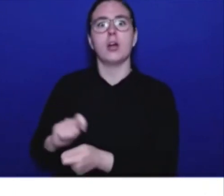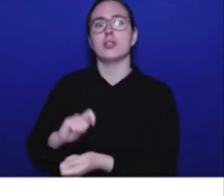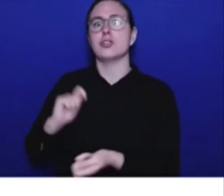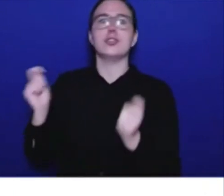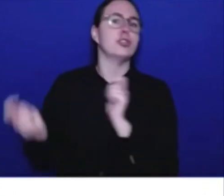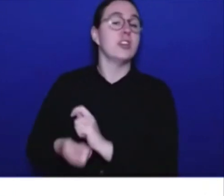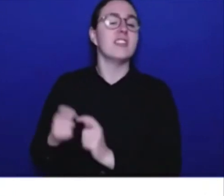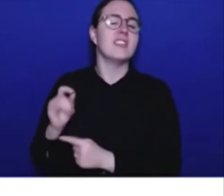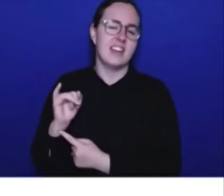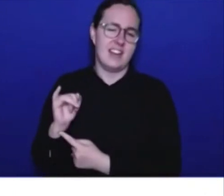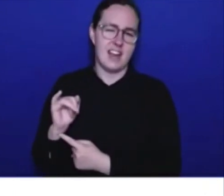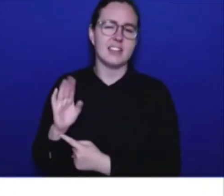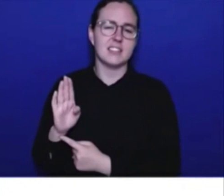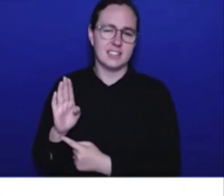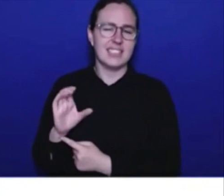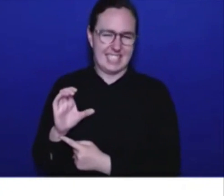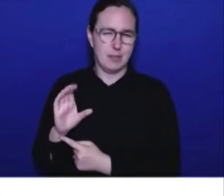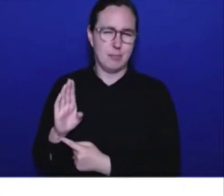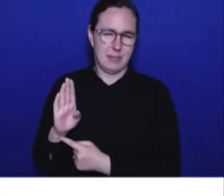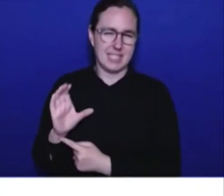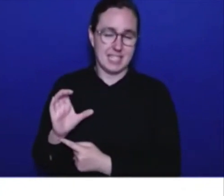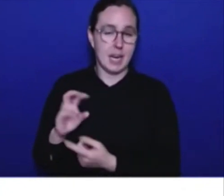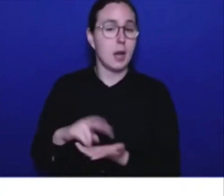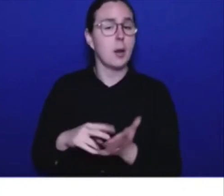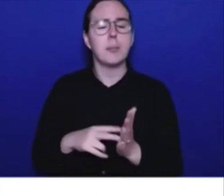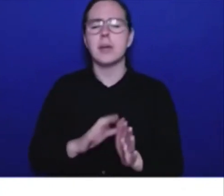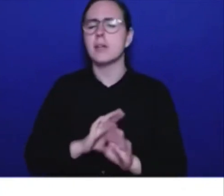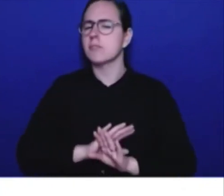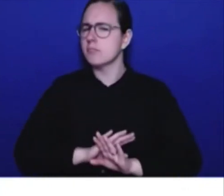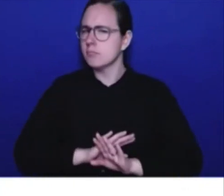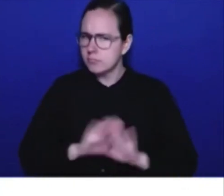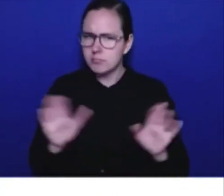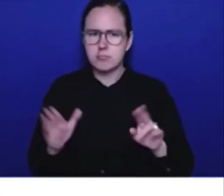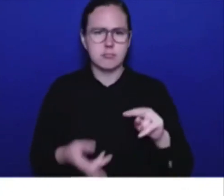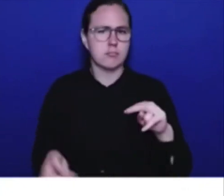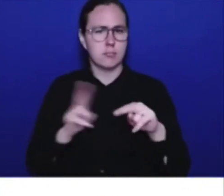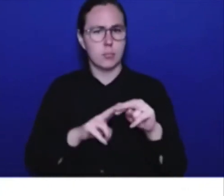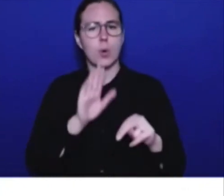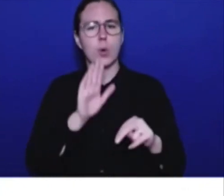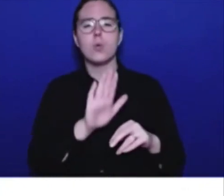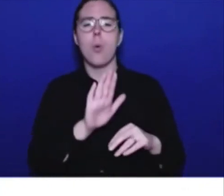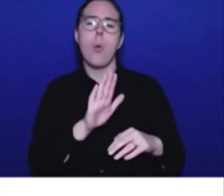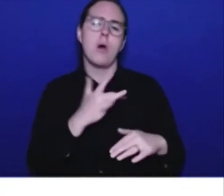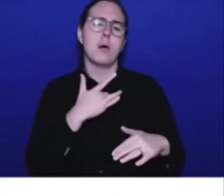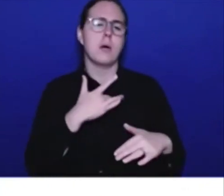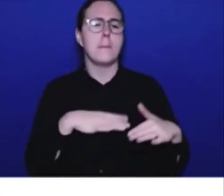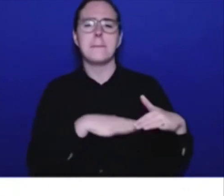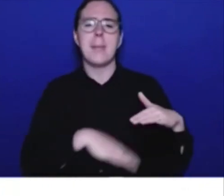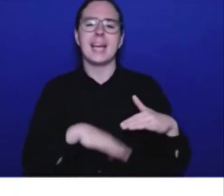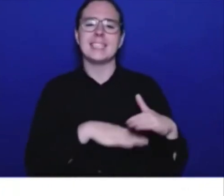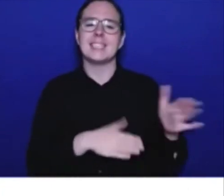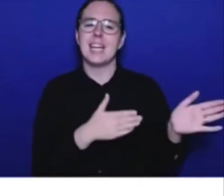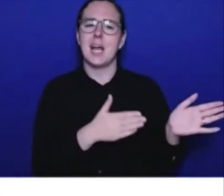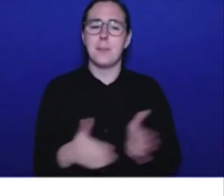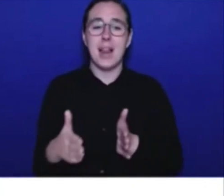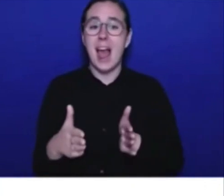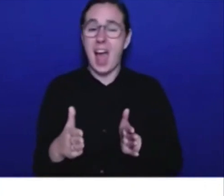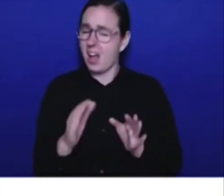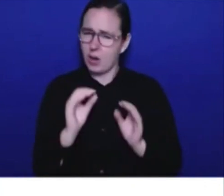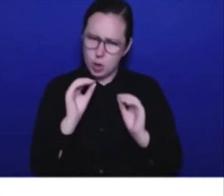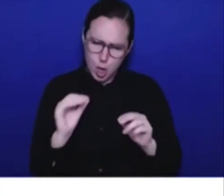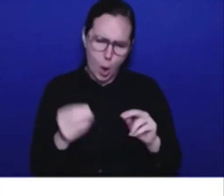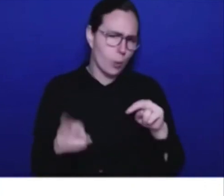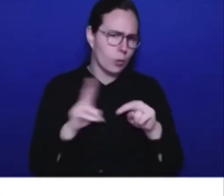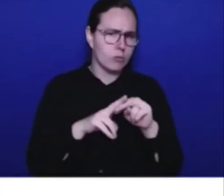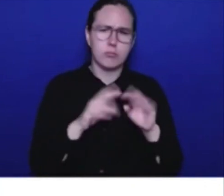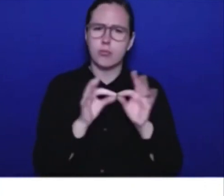increases to ICBC's overall basic rate for the next two years. This will help keep insurance affordable for British Columbians at a time when